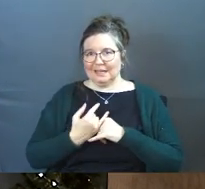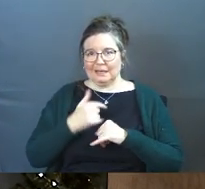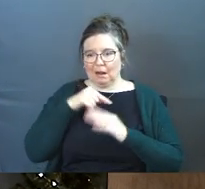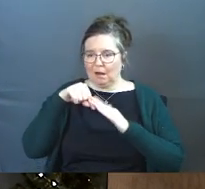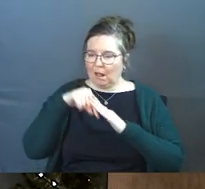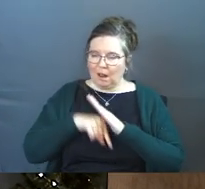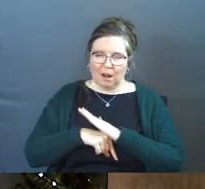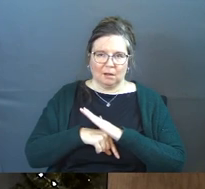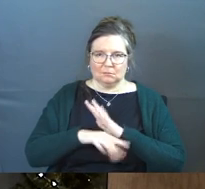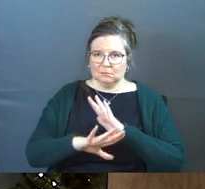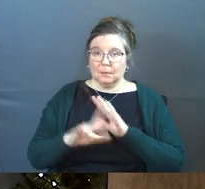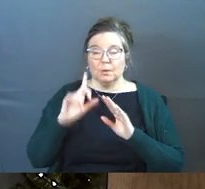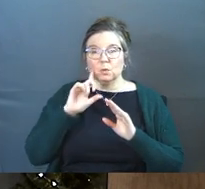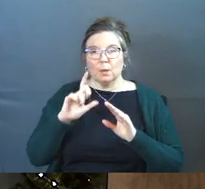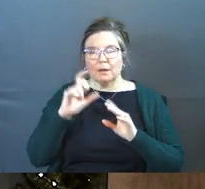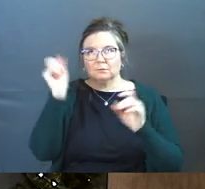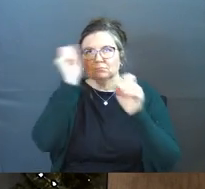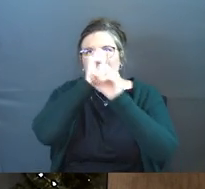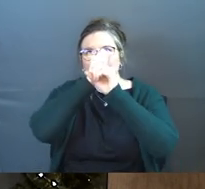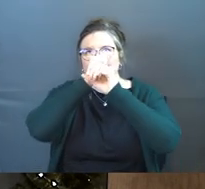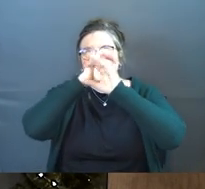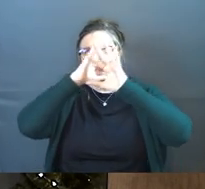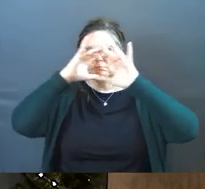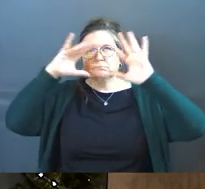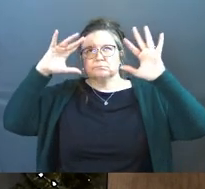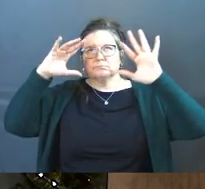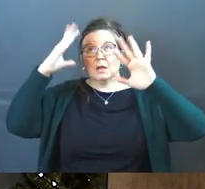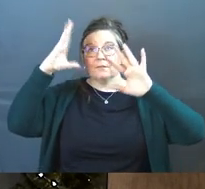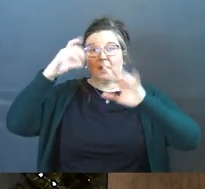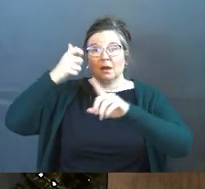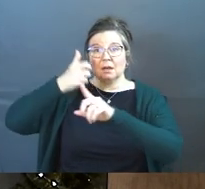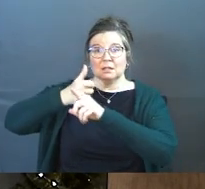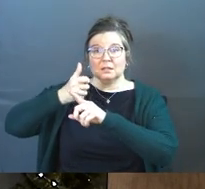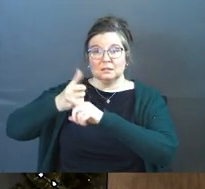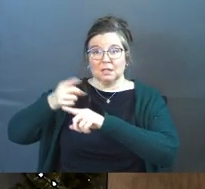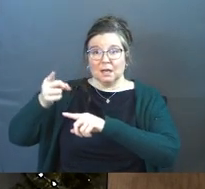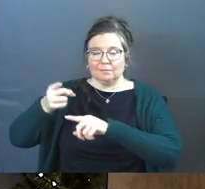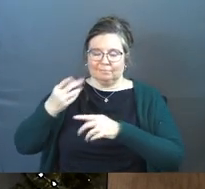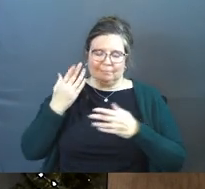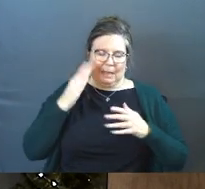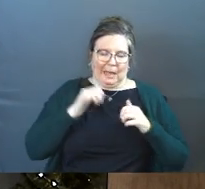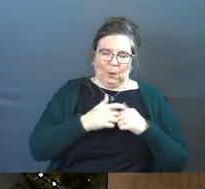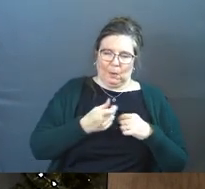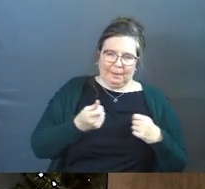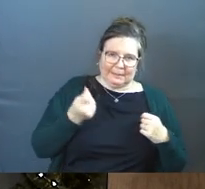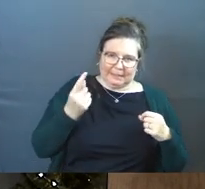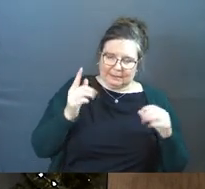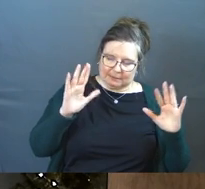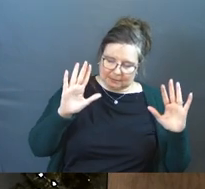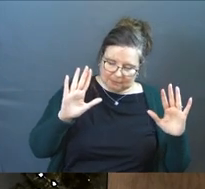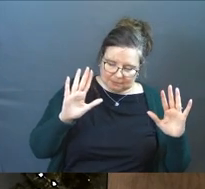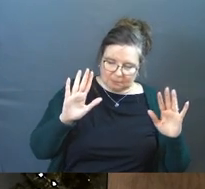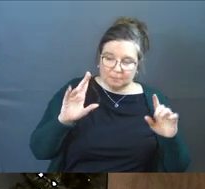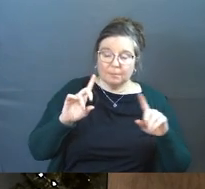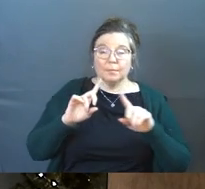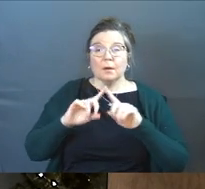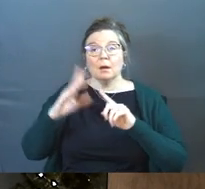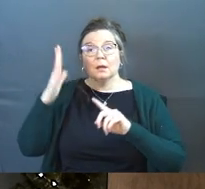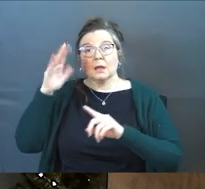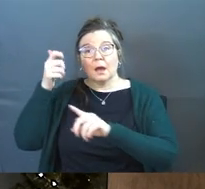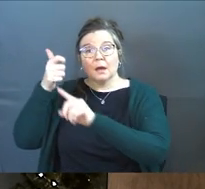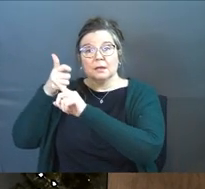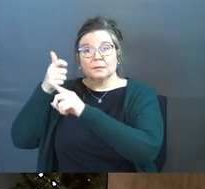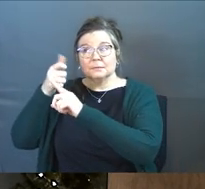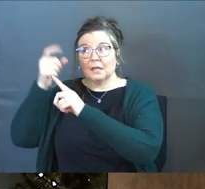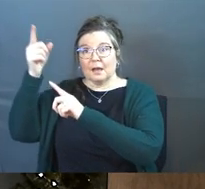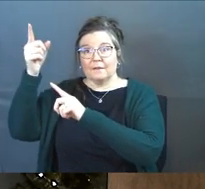But you have to take in the image of God Himself. And don't ask me how this makes any sense or works. But God